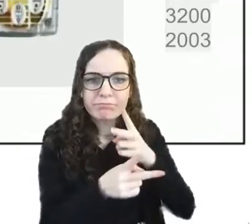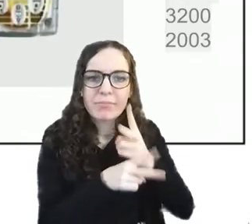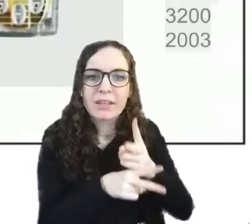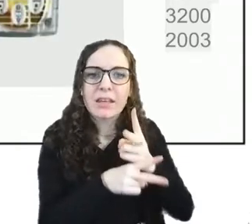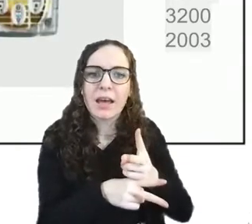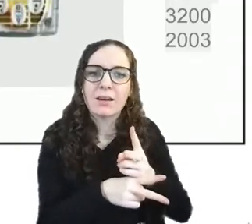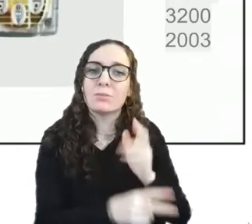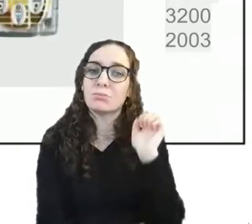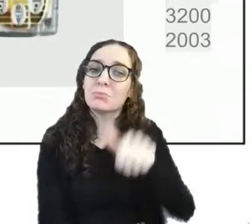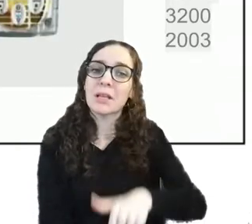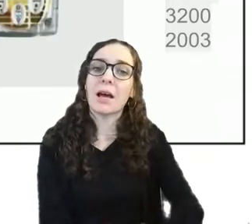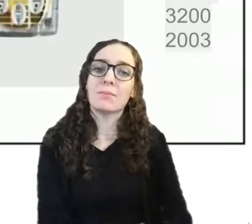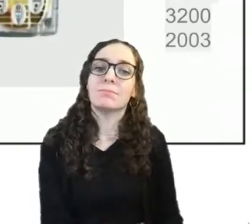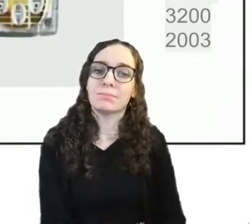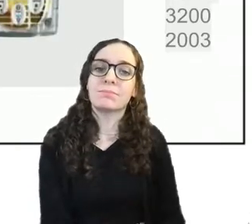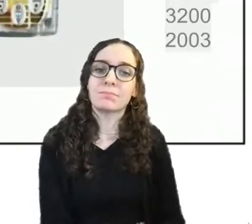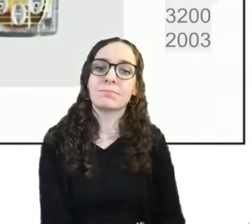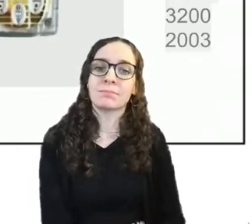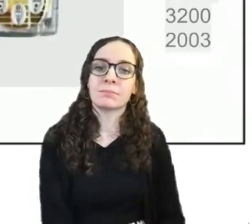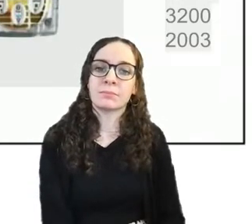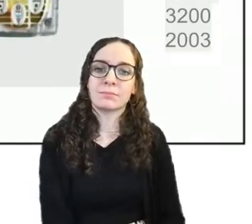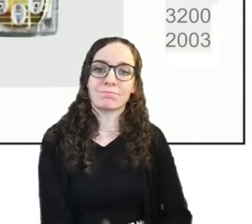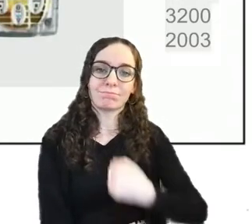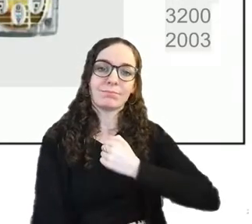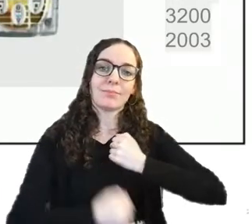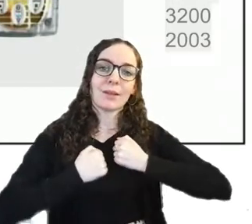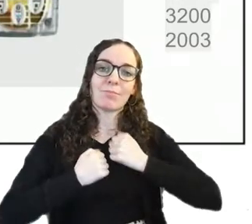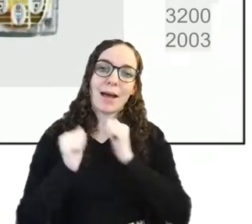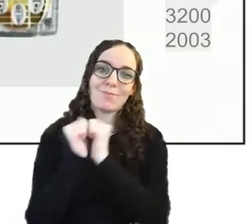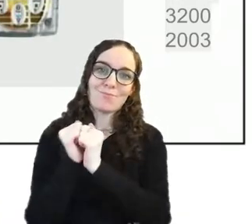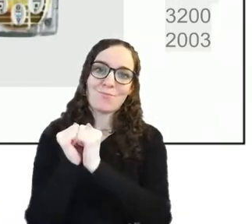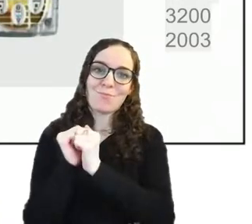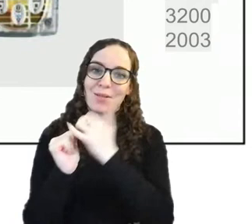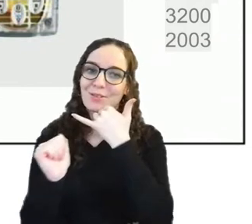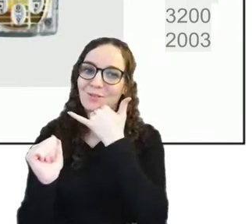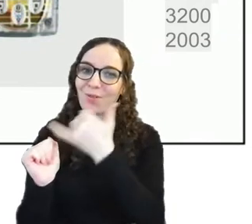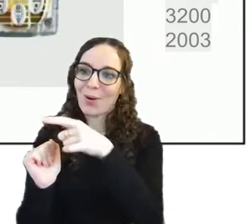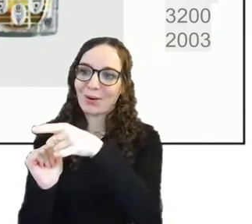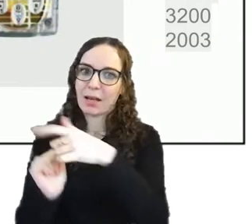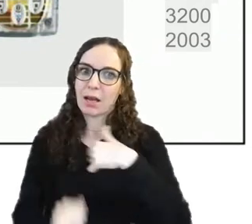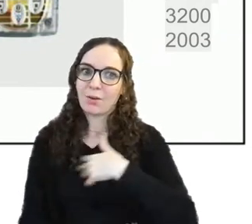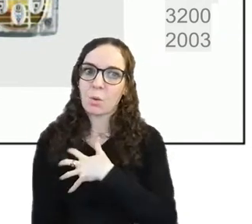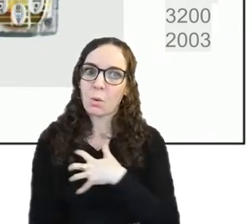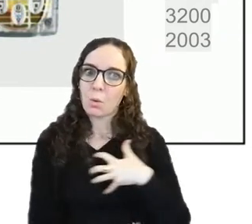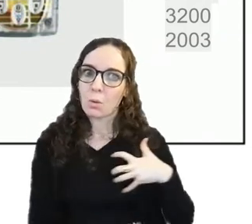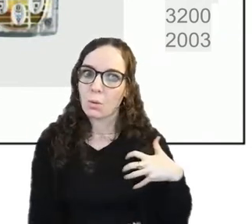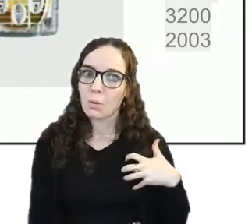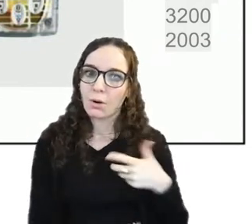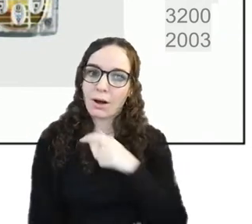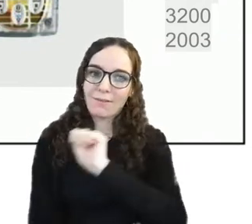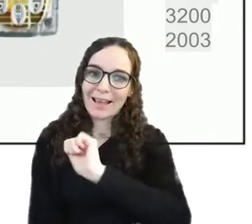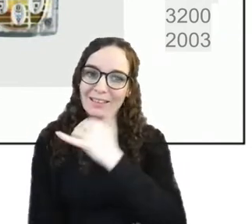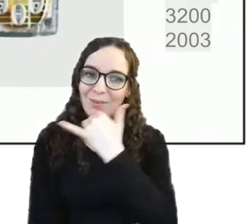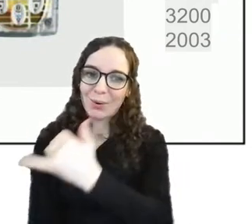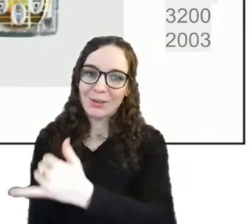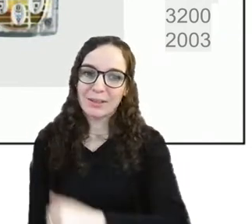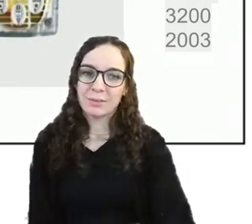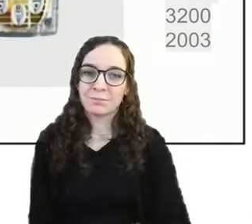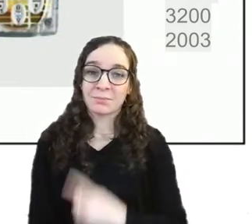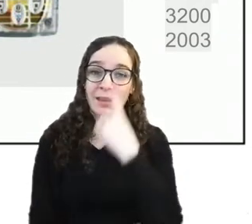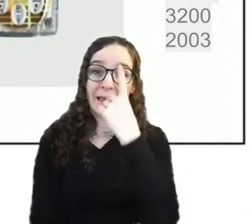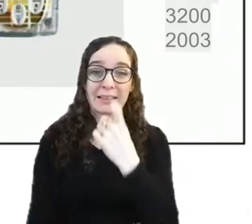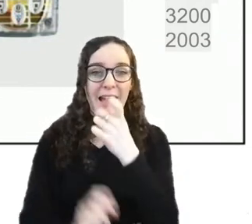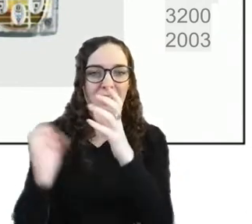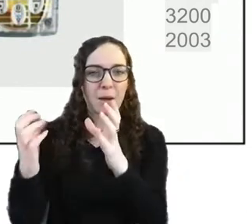uh this was my brother's phone that i was jealous of um so this you could like customize it